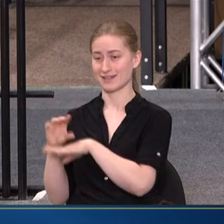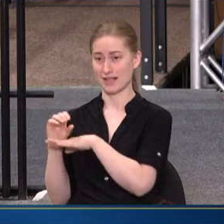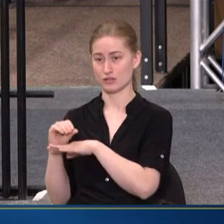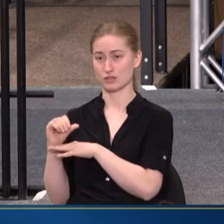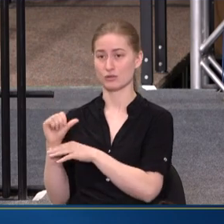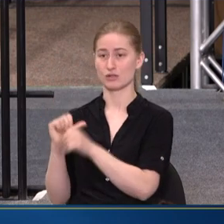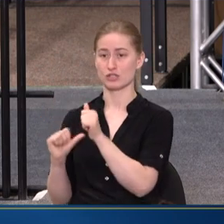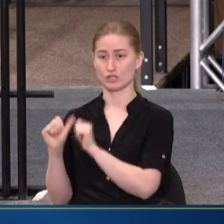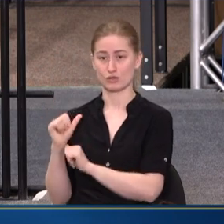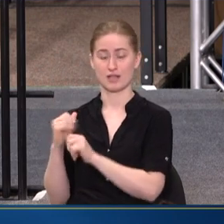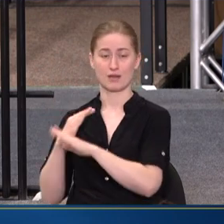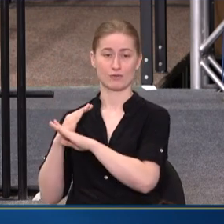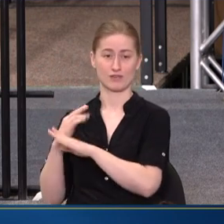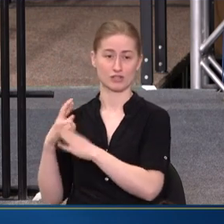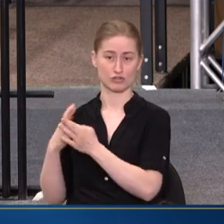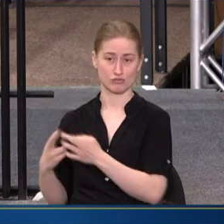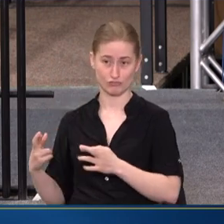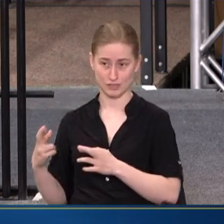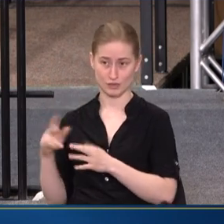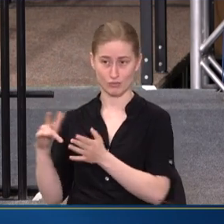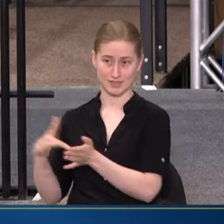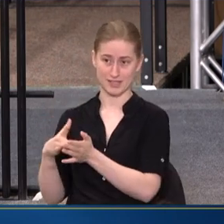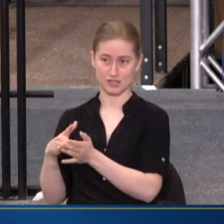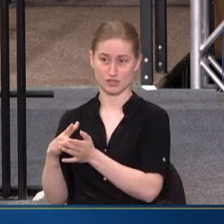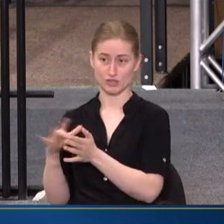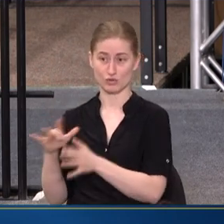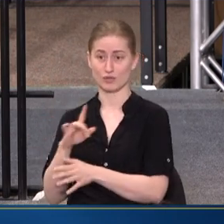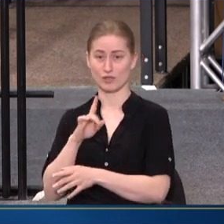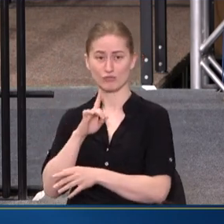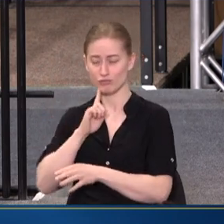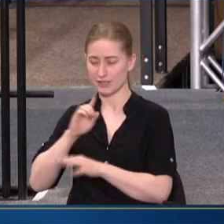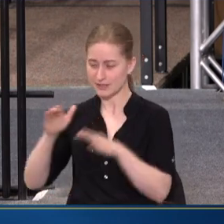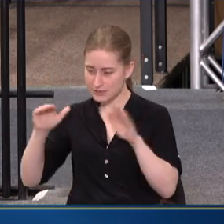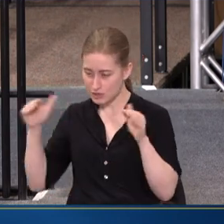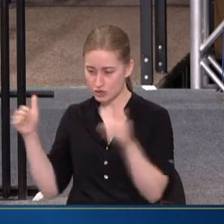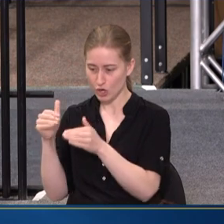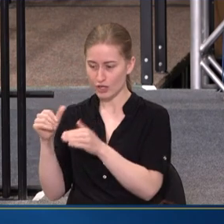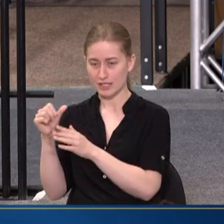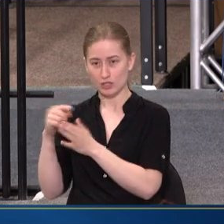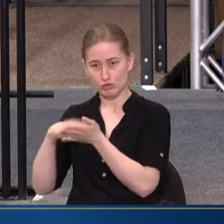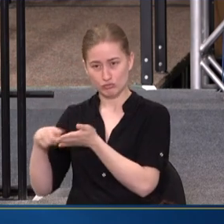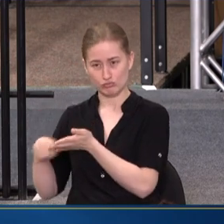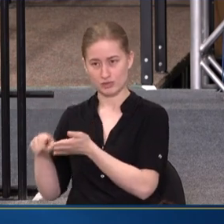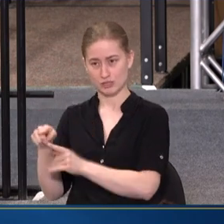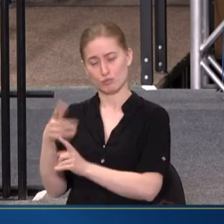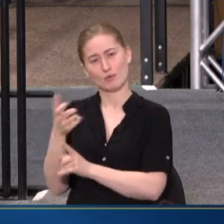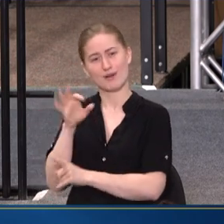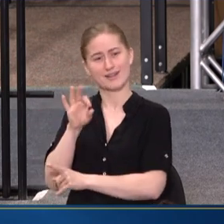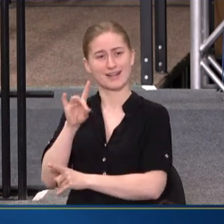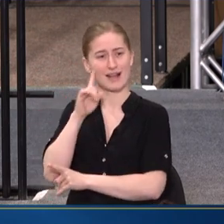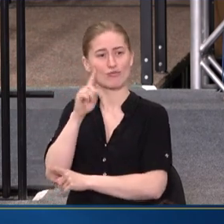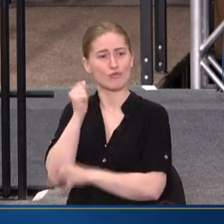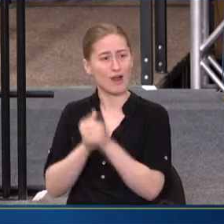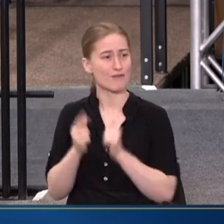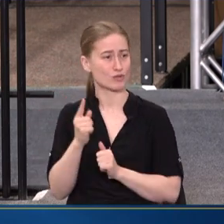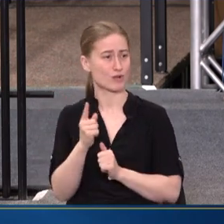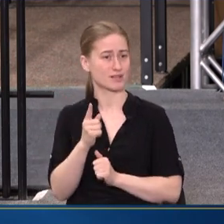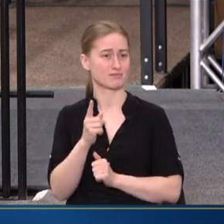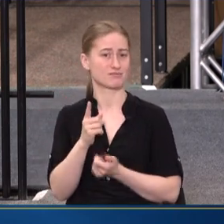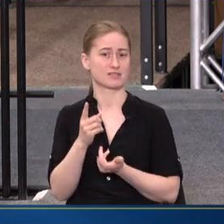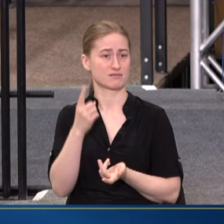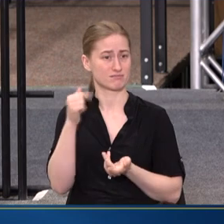THE SUICIDE PREVENTION RESOURCE CENTER AND DOING REAL TARGETED MARKETING RESEARCH. BECAUSE WE WANT 988 TO BE FOR EVERYBODY. IT IS FOR